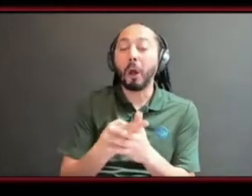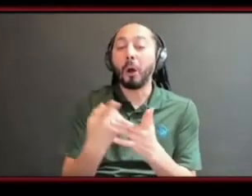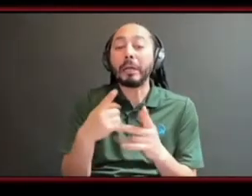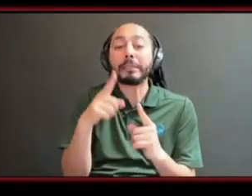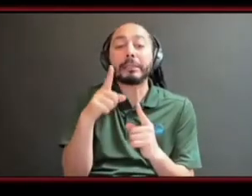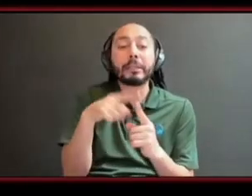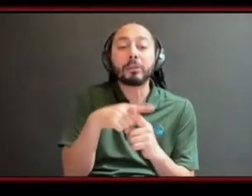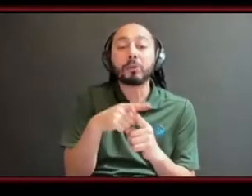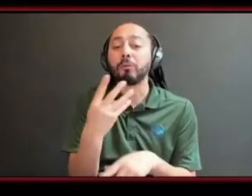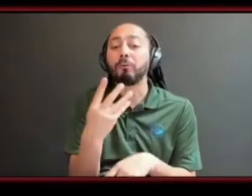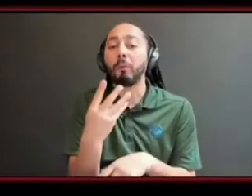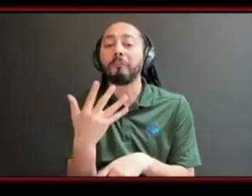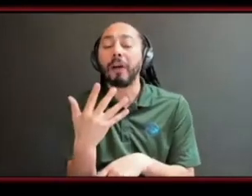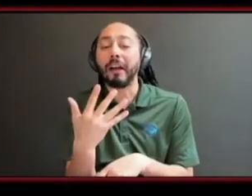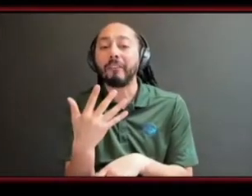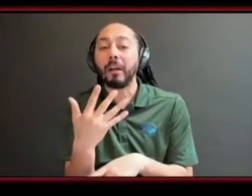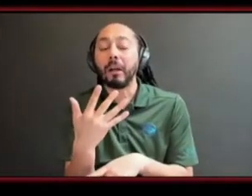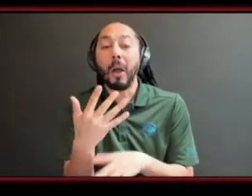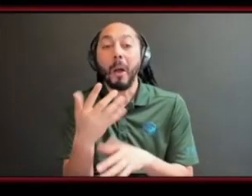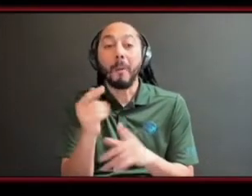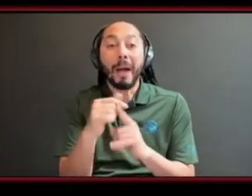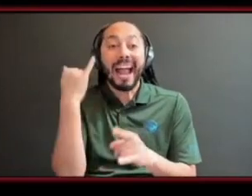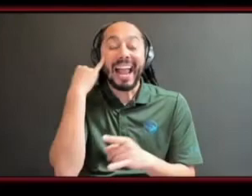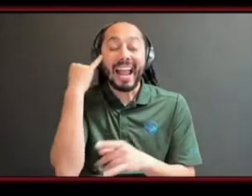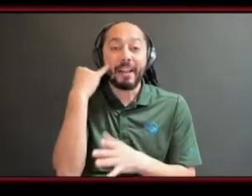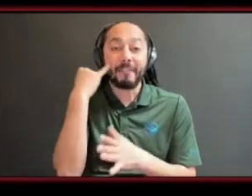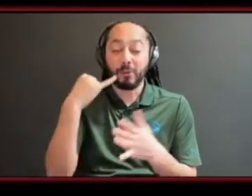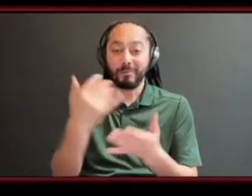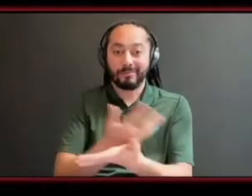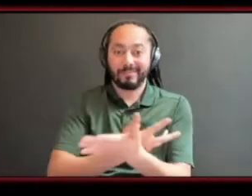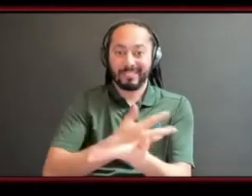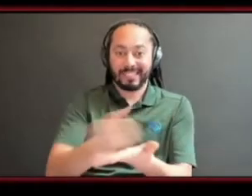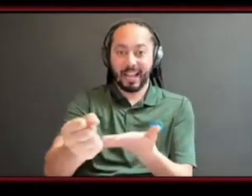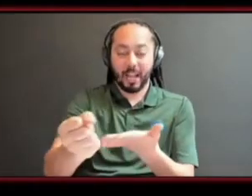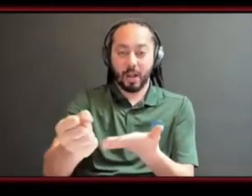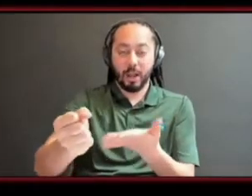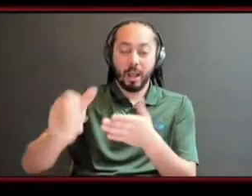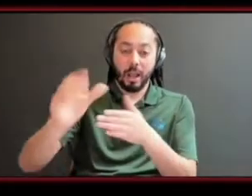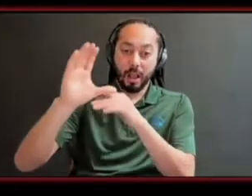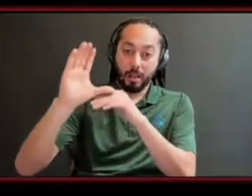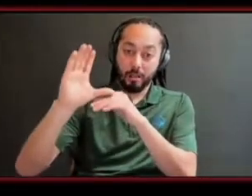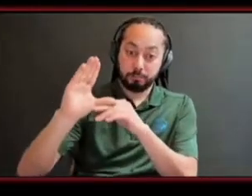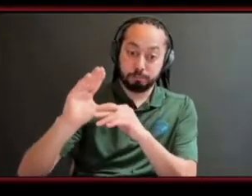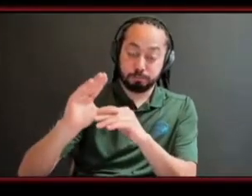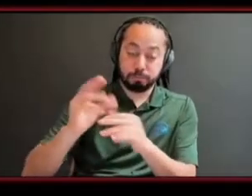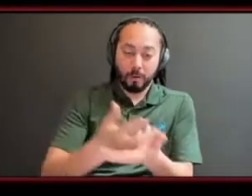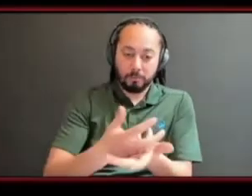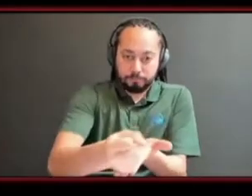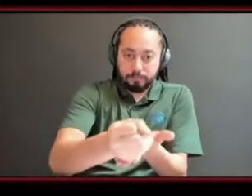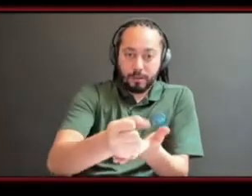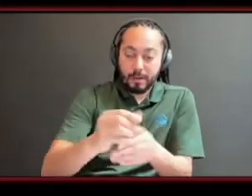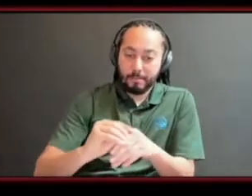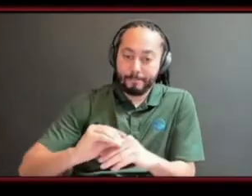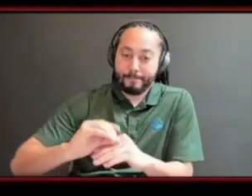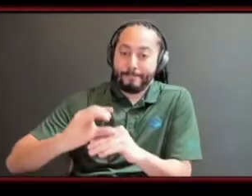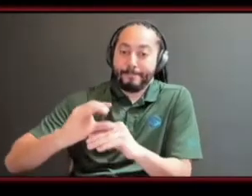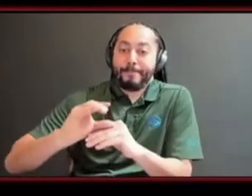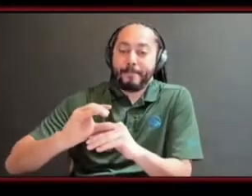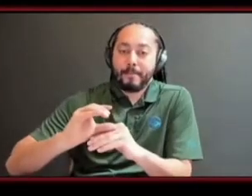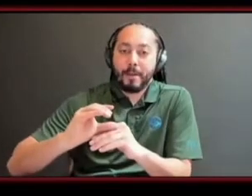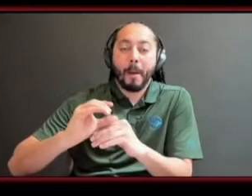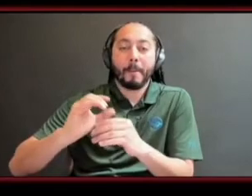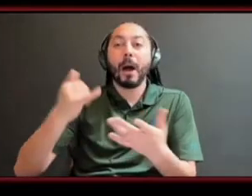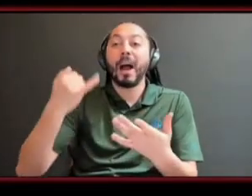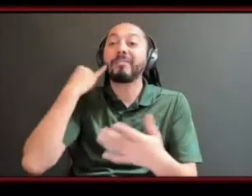but then what if you sell out but you don't make enough to buy more or what if you get an order that you can't fulfill because you can't afford to fill the order